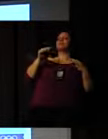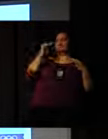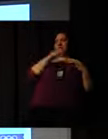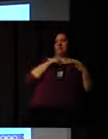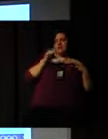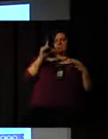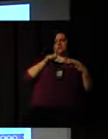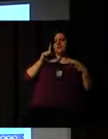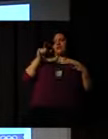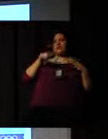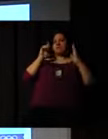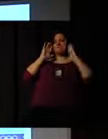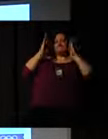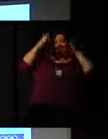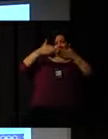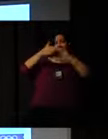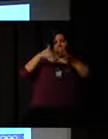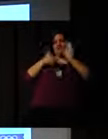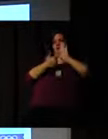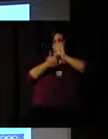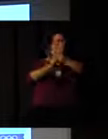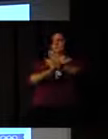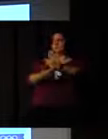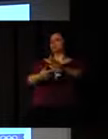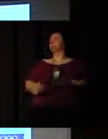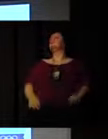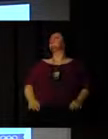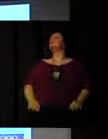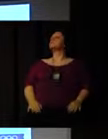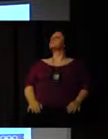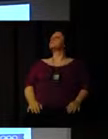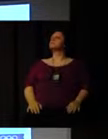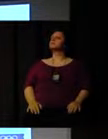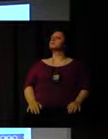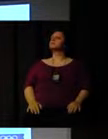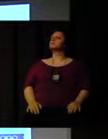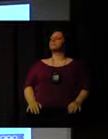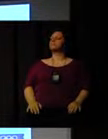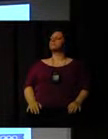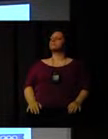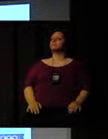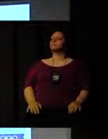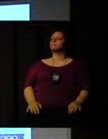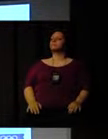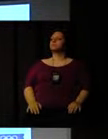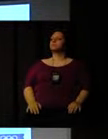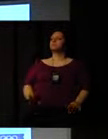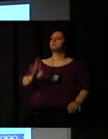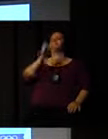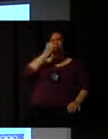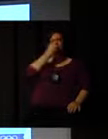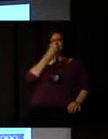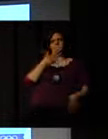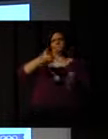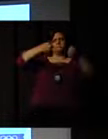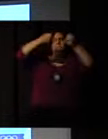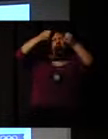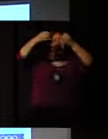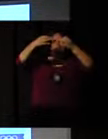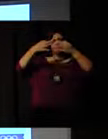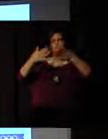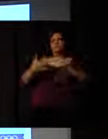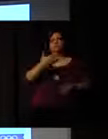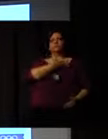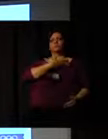it has been well described by the other colleagues, Voluntarism